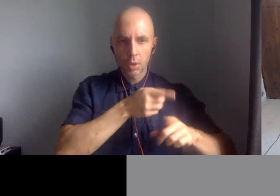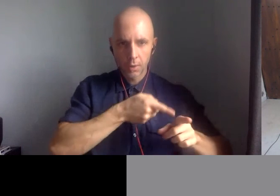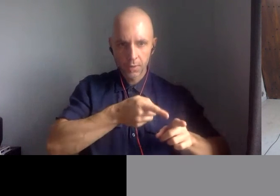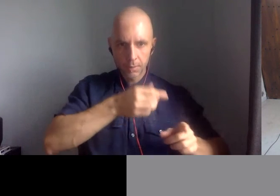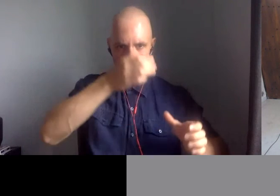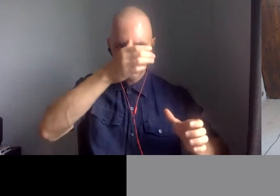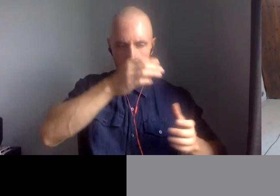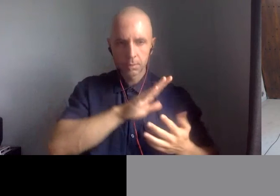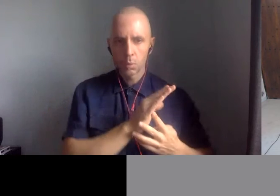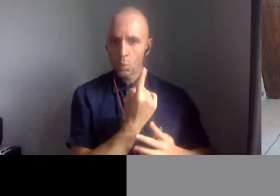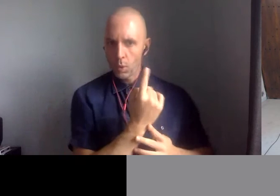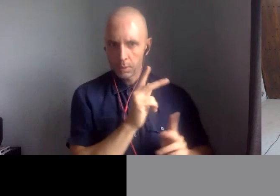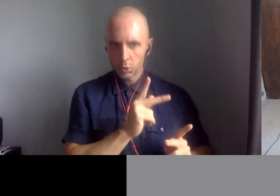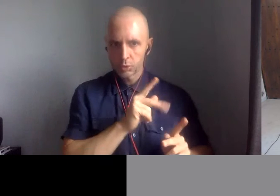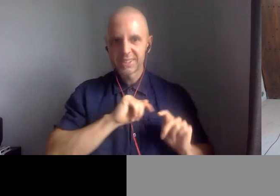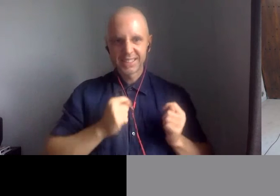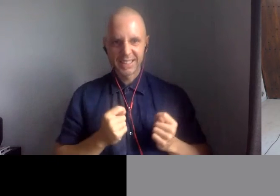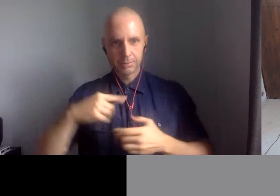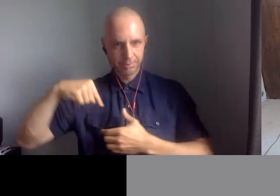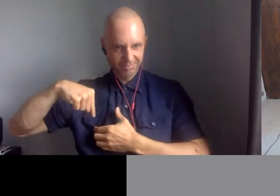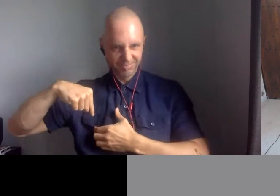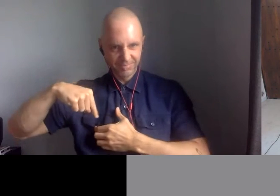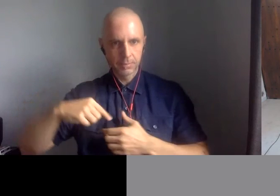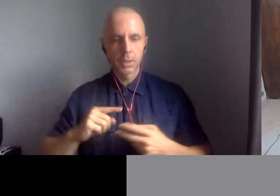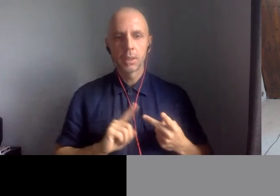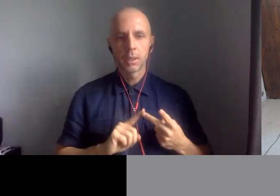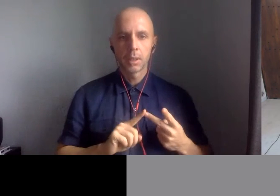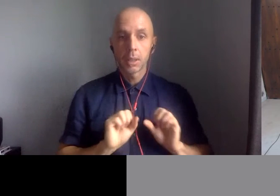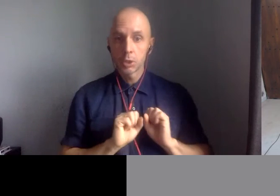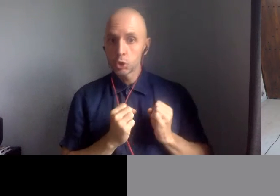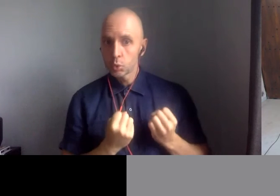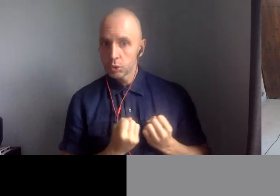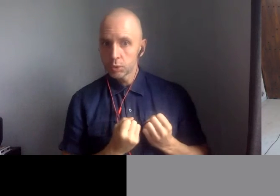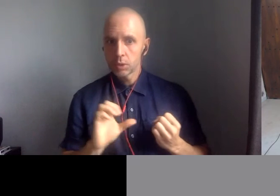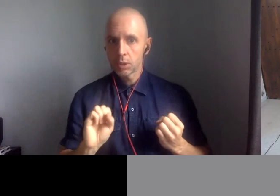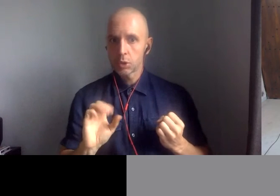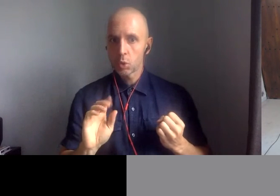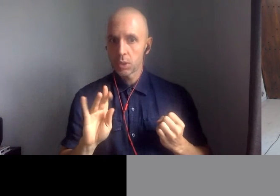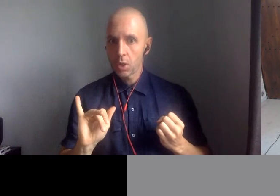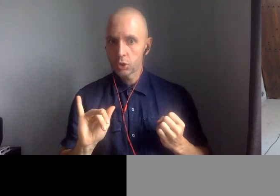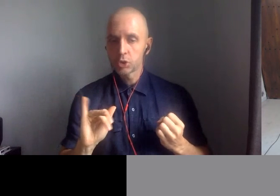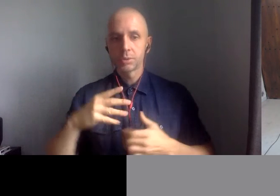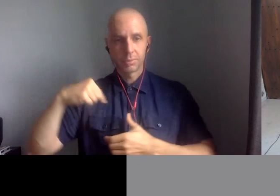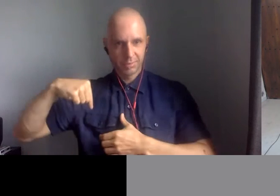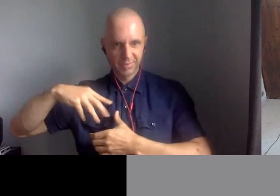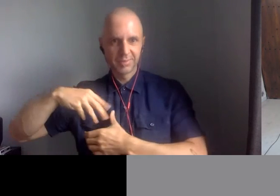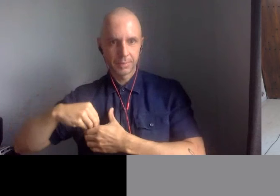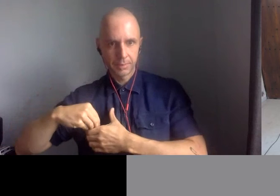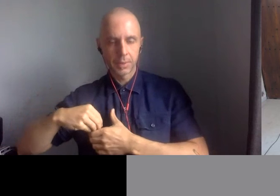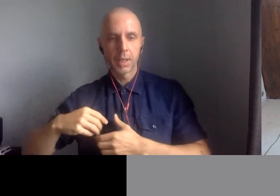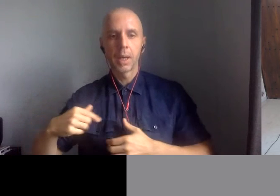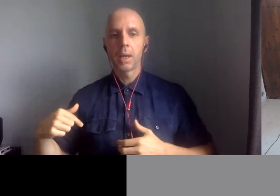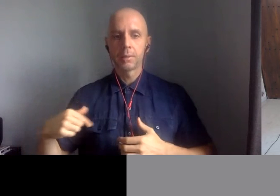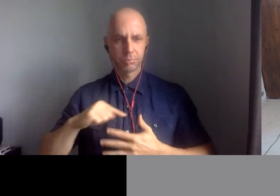studies who was also sociology. And we developed the course using Queen's department